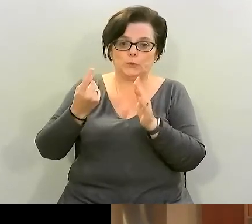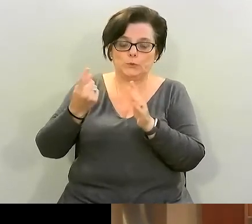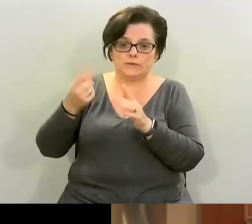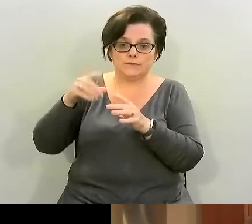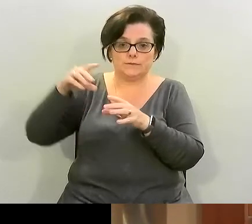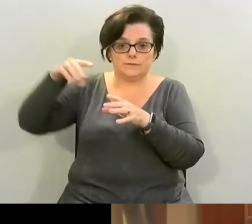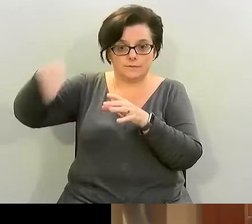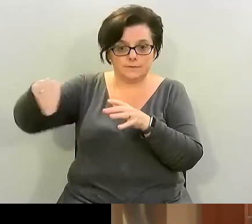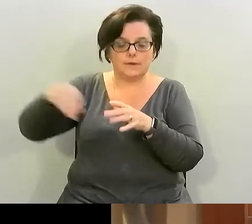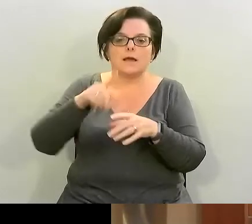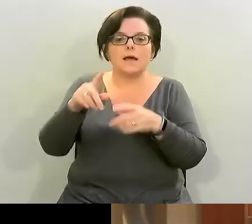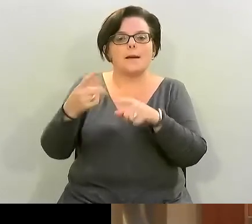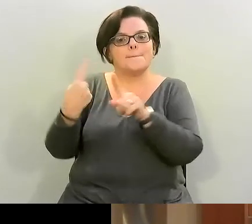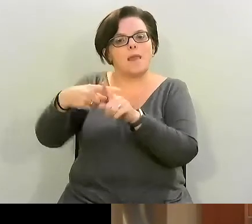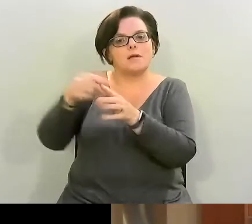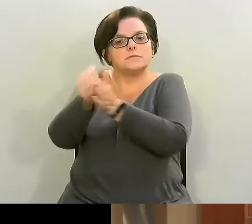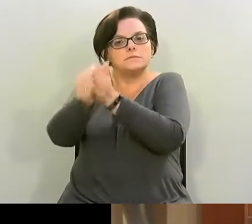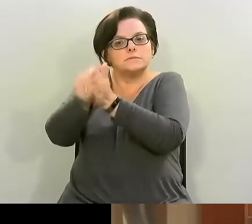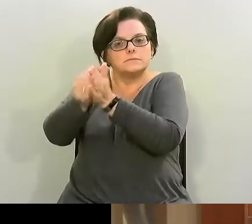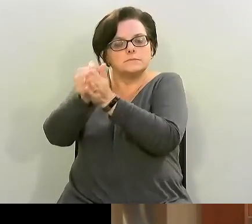have a handy zester here